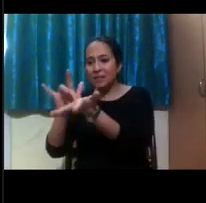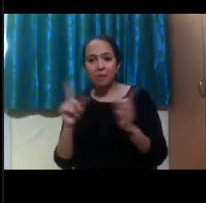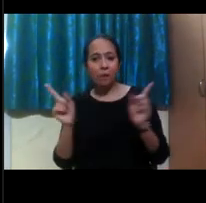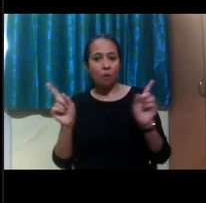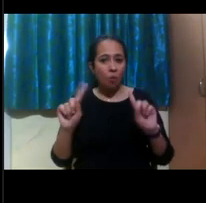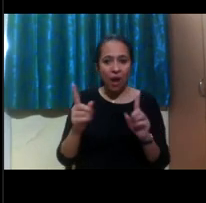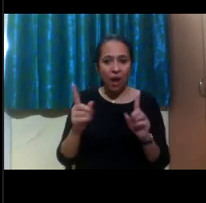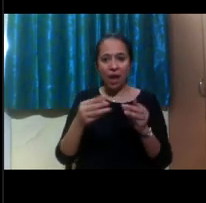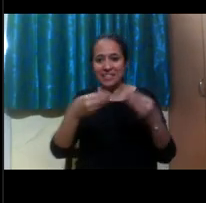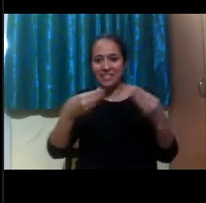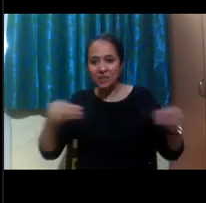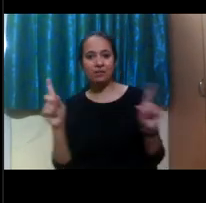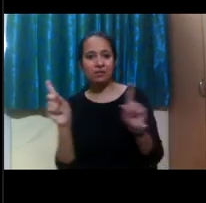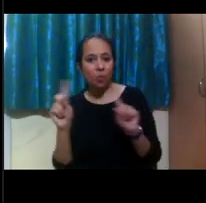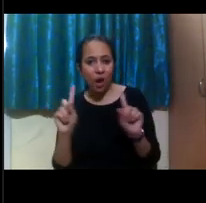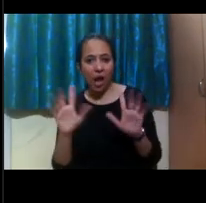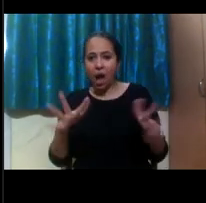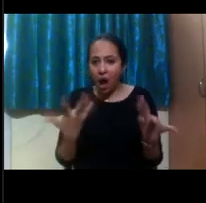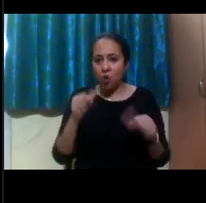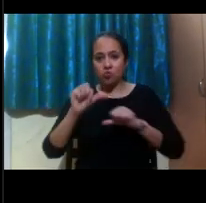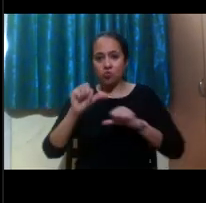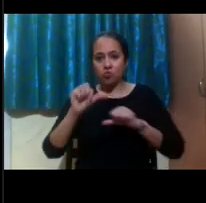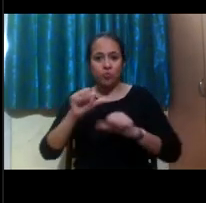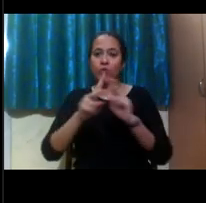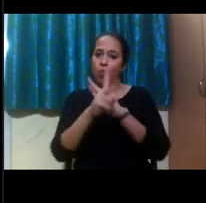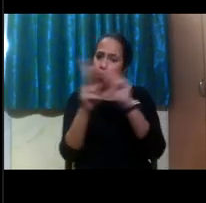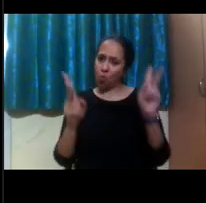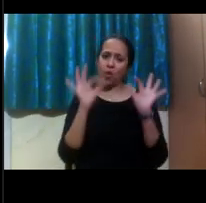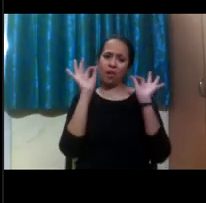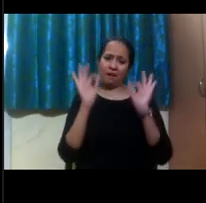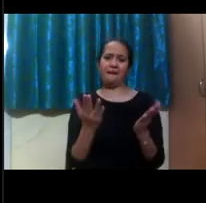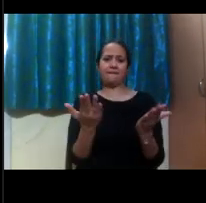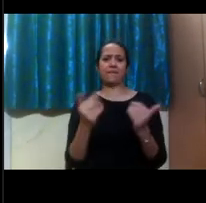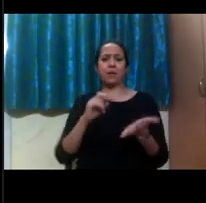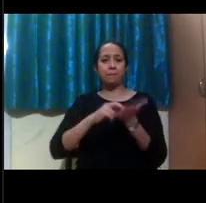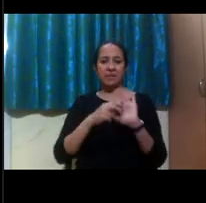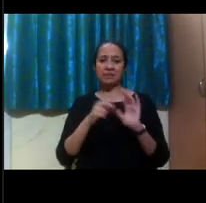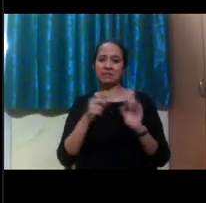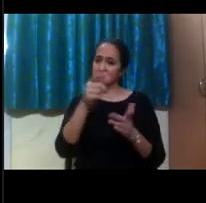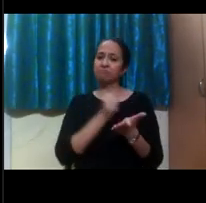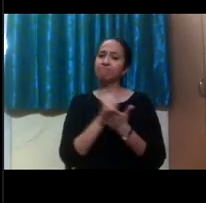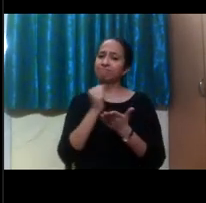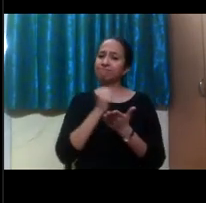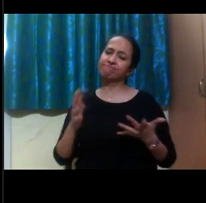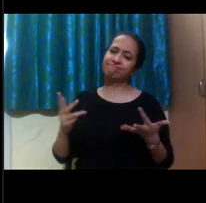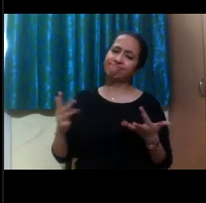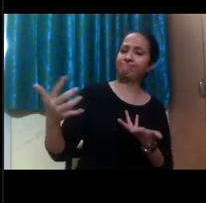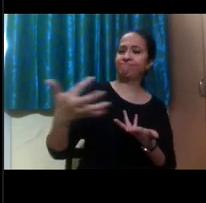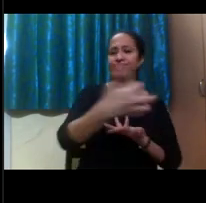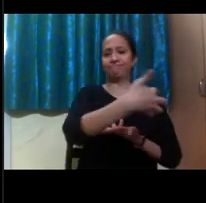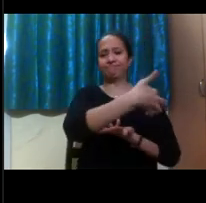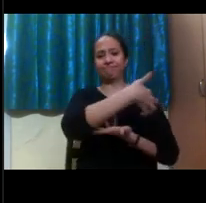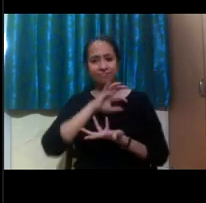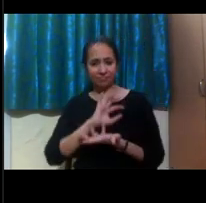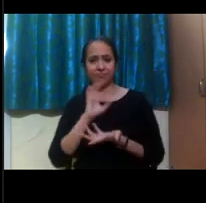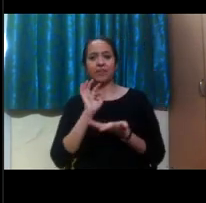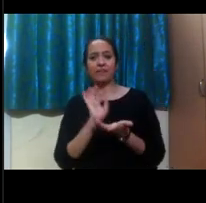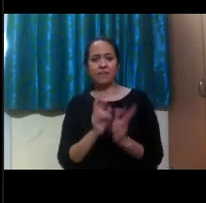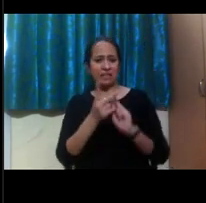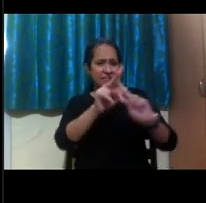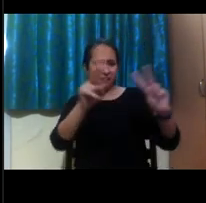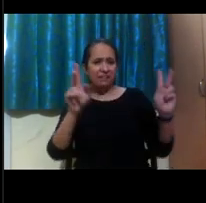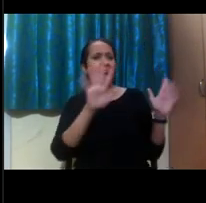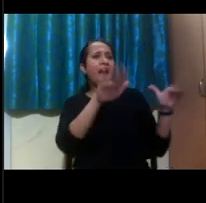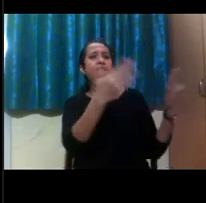does not provide scholarships ourselves, but we try to collect, um, web pages or different scholarships. So we can